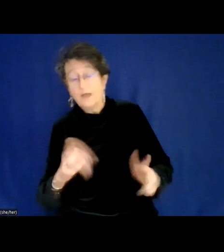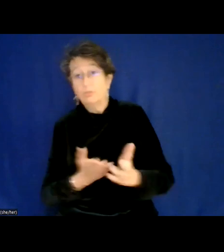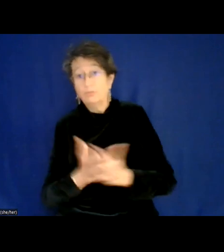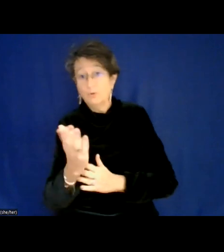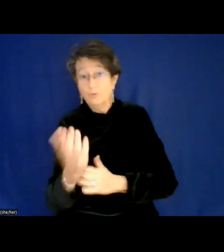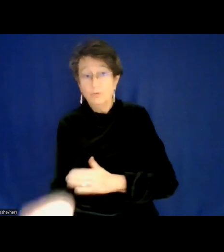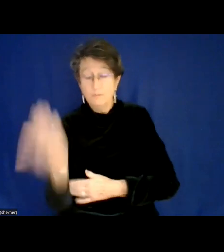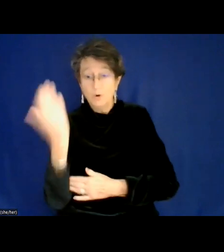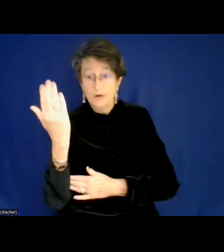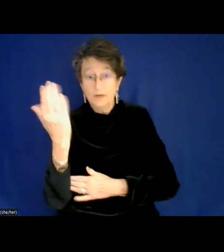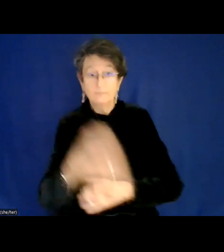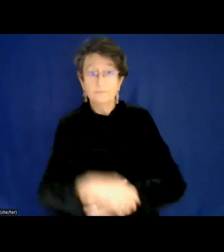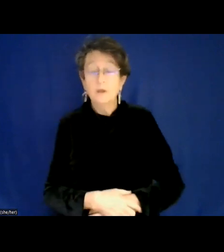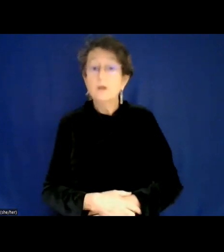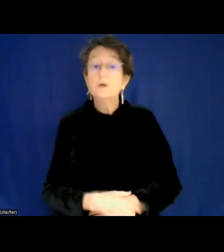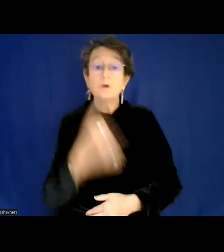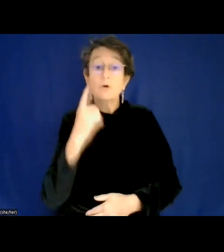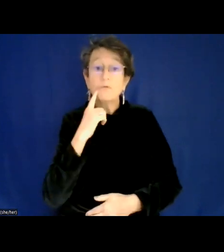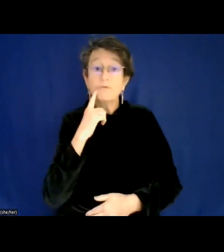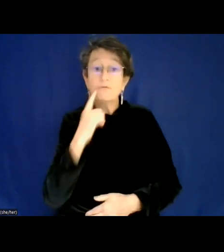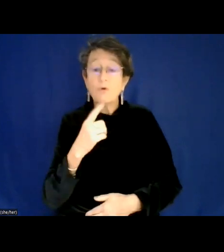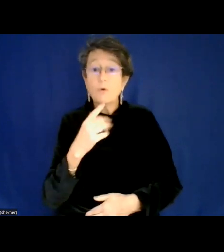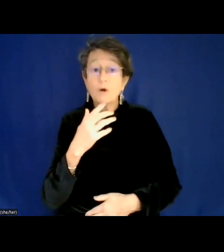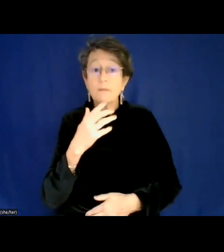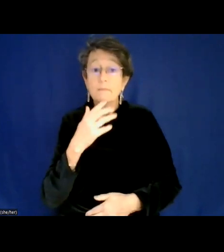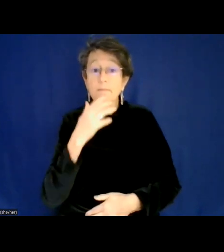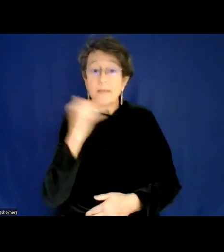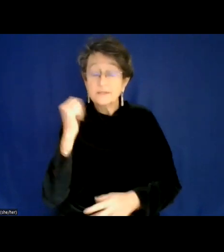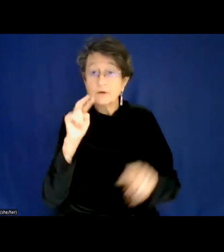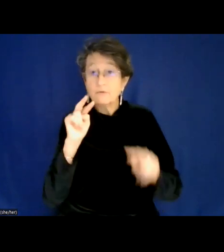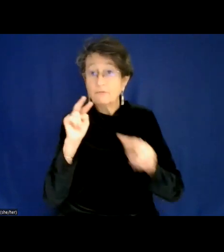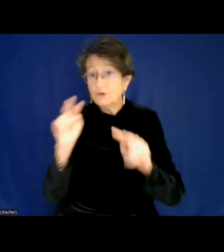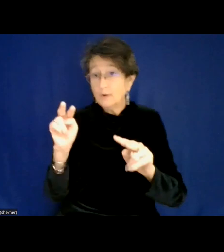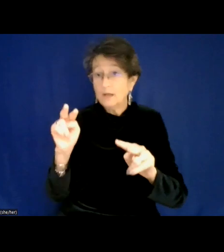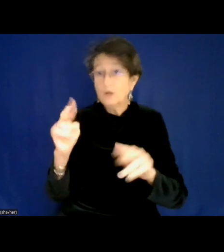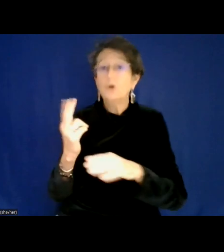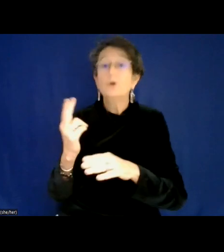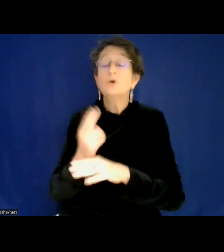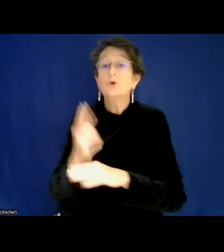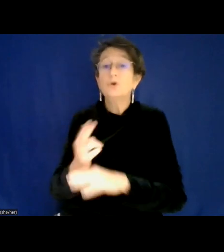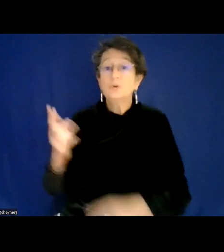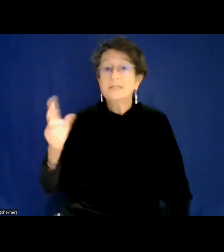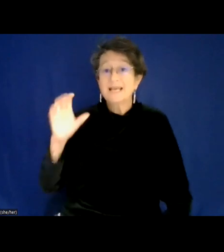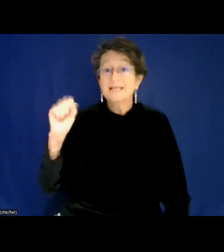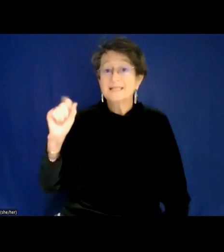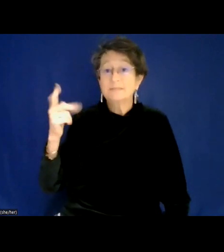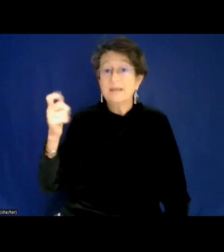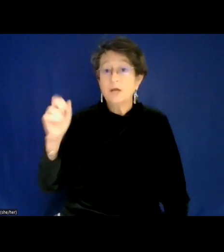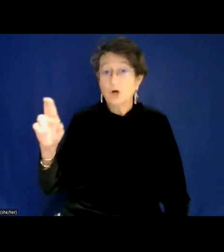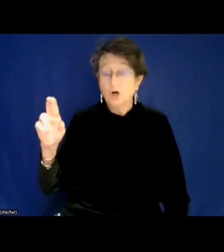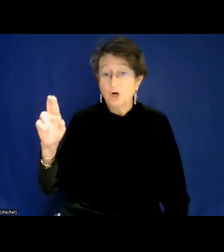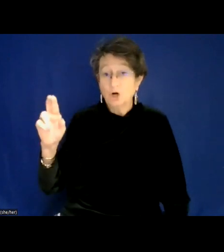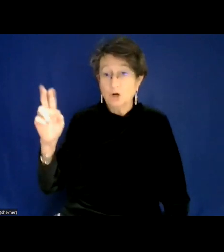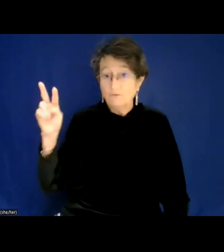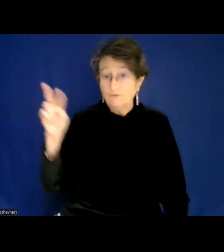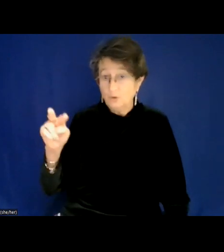for optimal viewing, use the Zoom speaker view. You can find it by clicking the view button on your toolbar